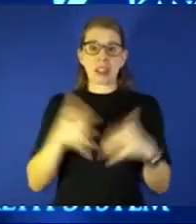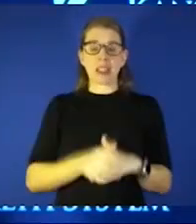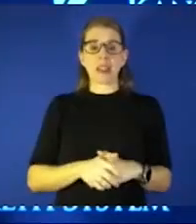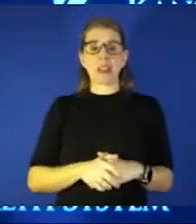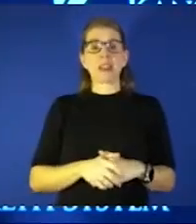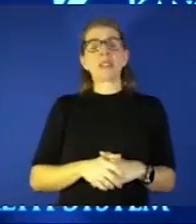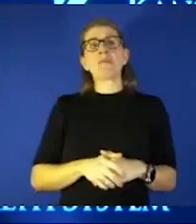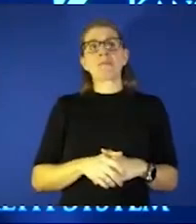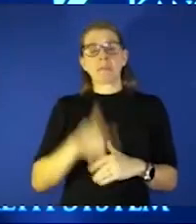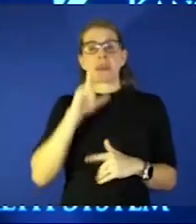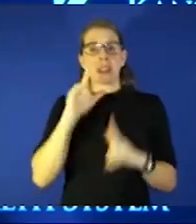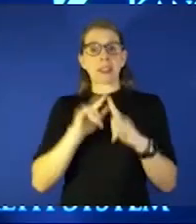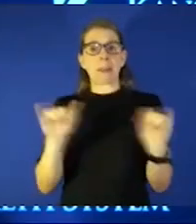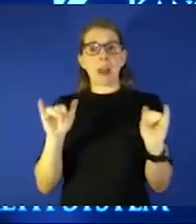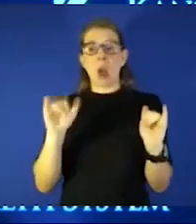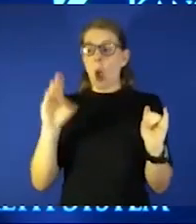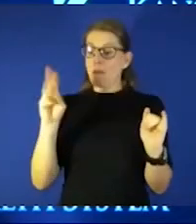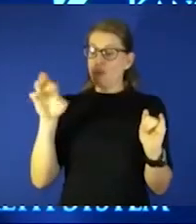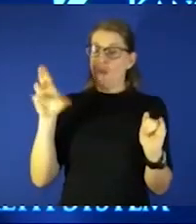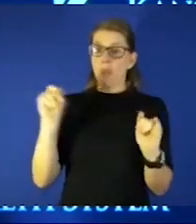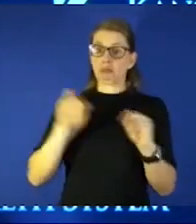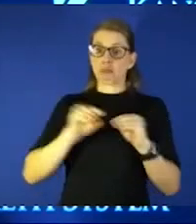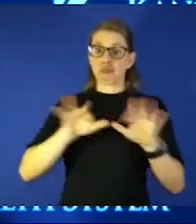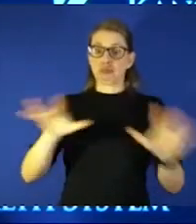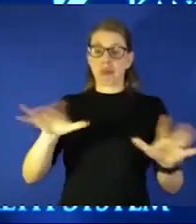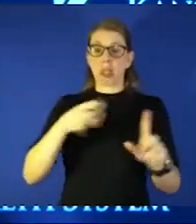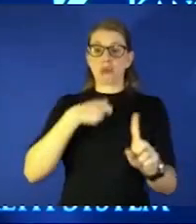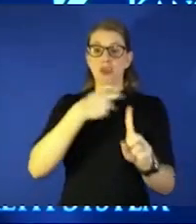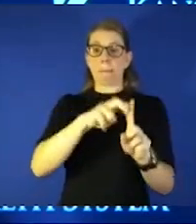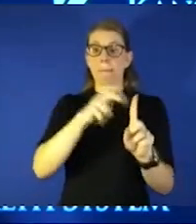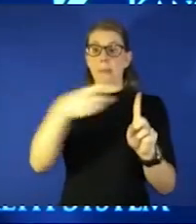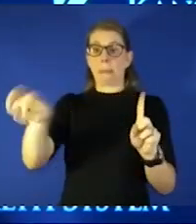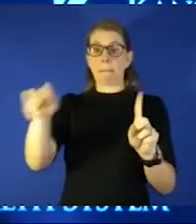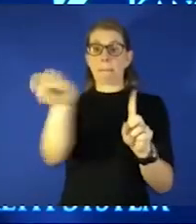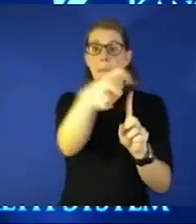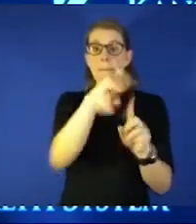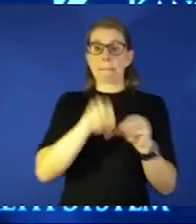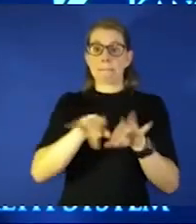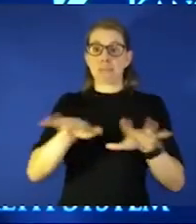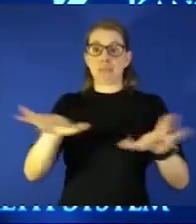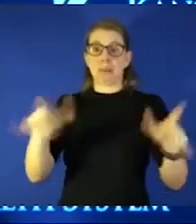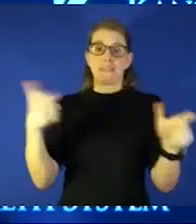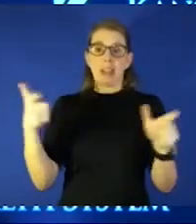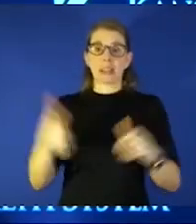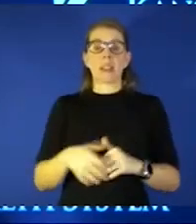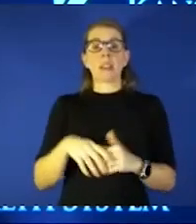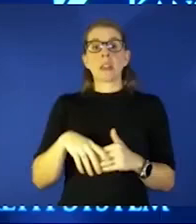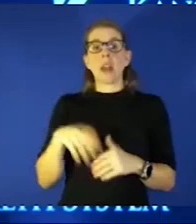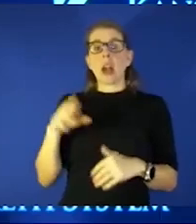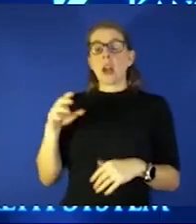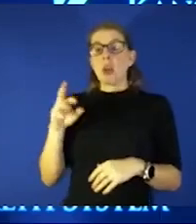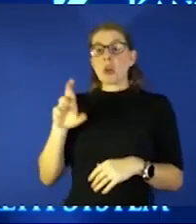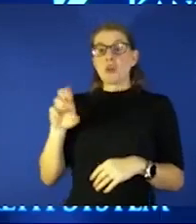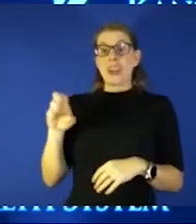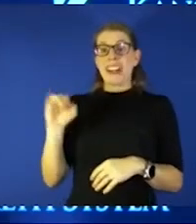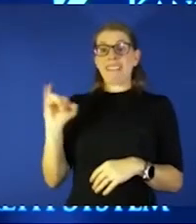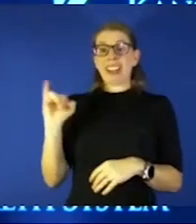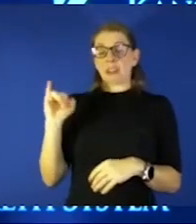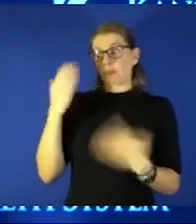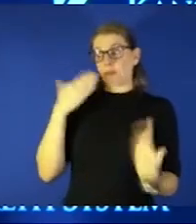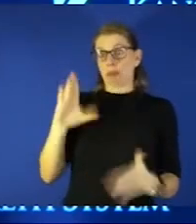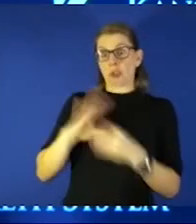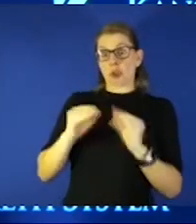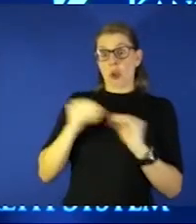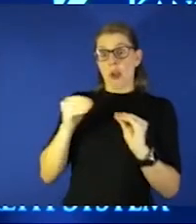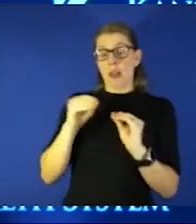because it is so transmissible jumps from one person to another really rapidly we don't really know the story about reinfection with Omicron yet let's be clear about that